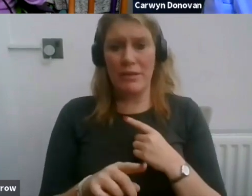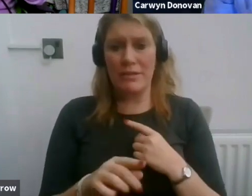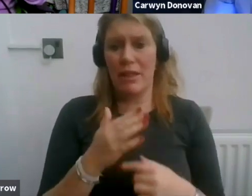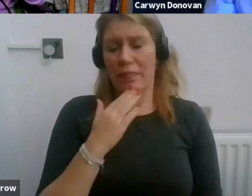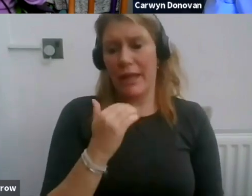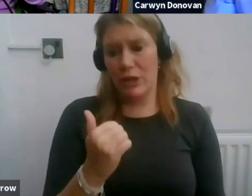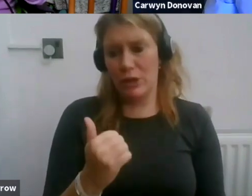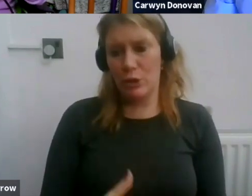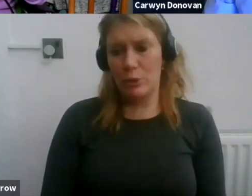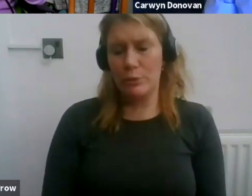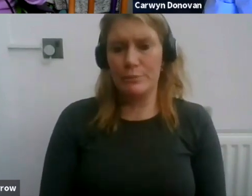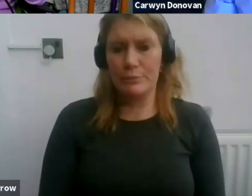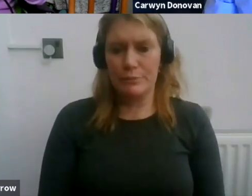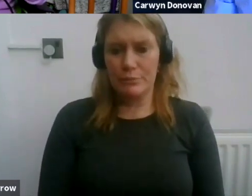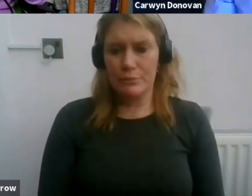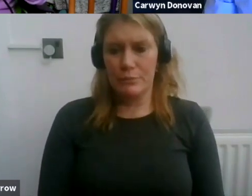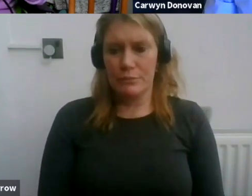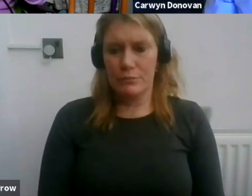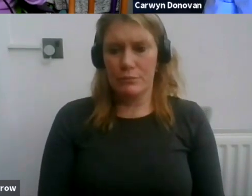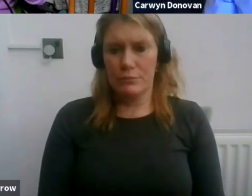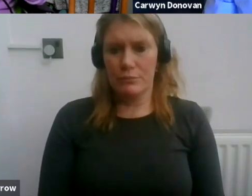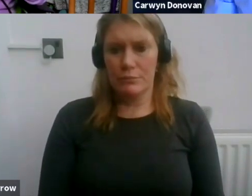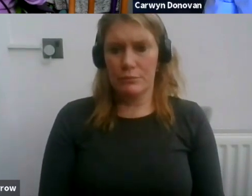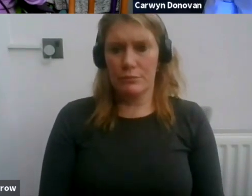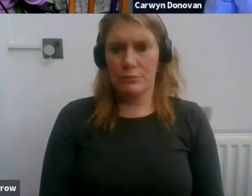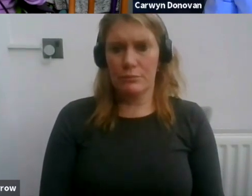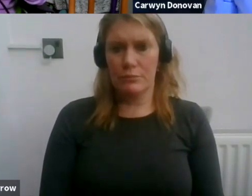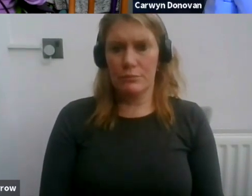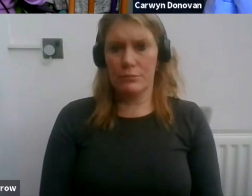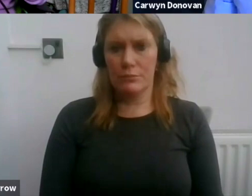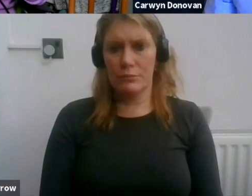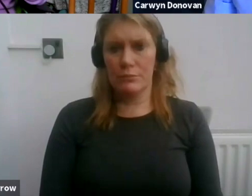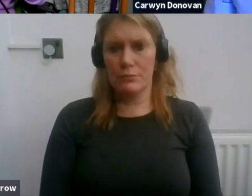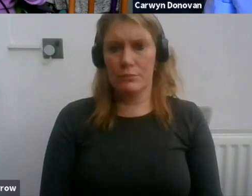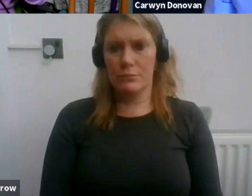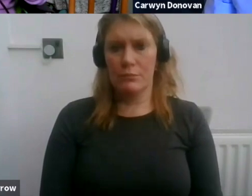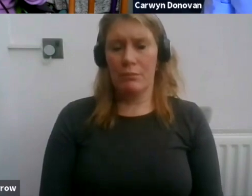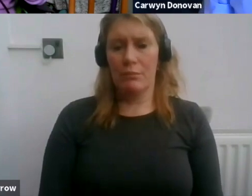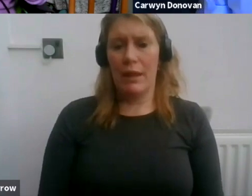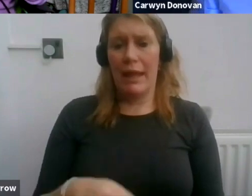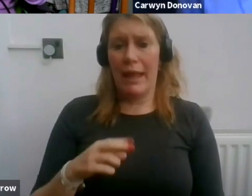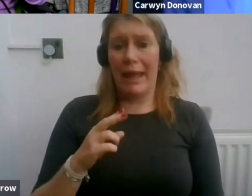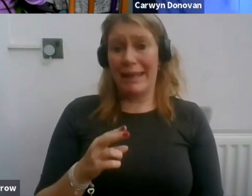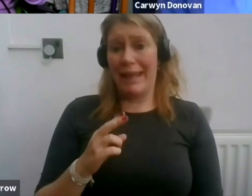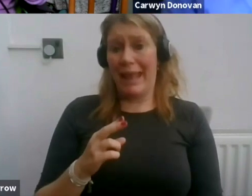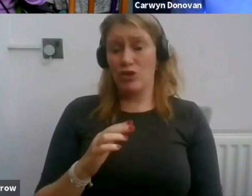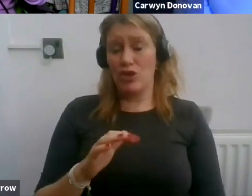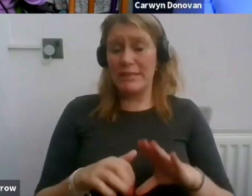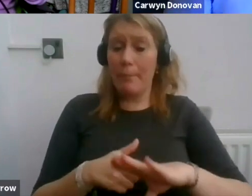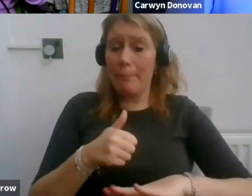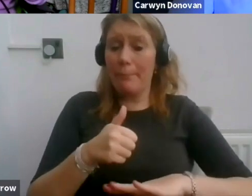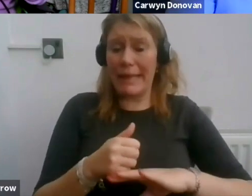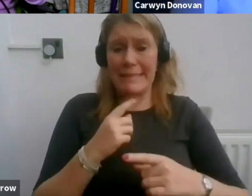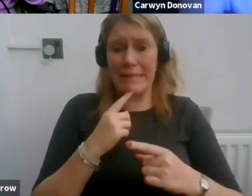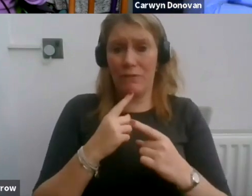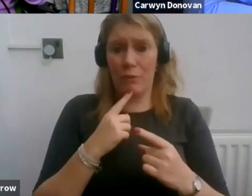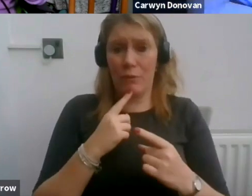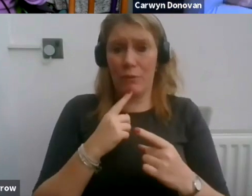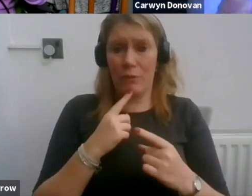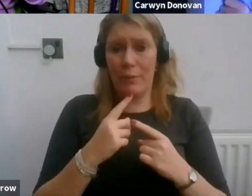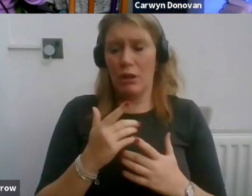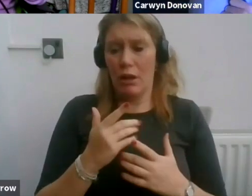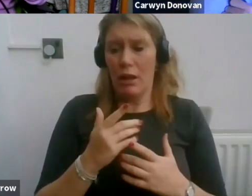it certainly does. And again, just staying with some basics for a minute. We heard from Equity